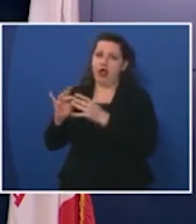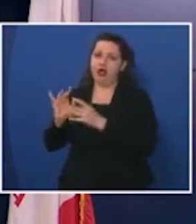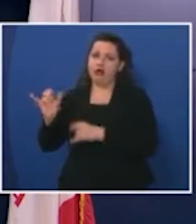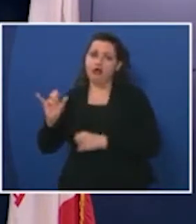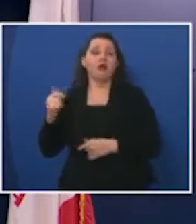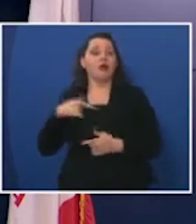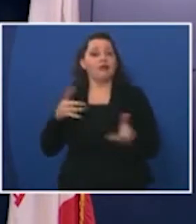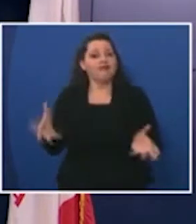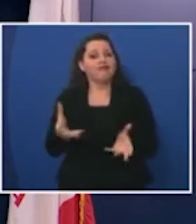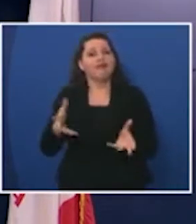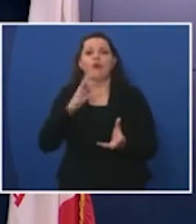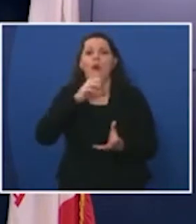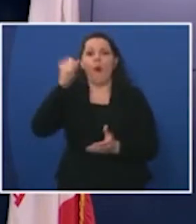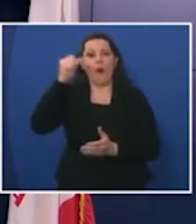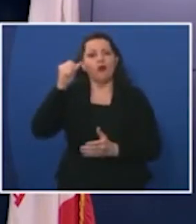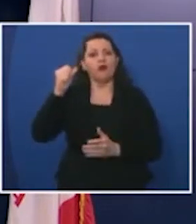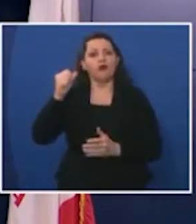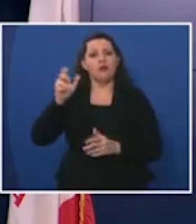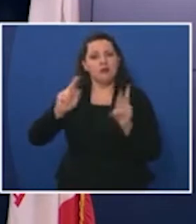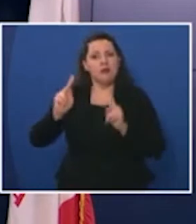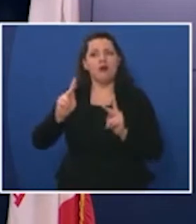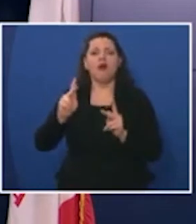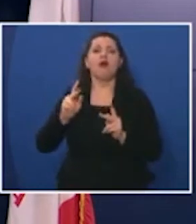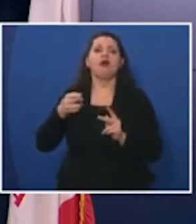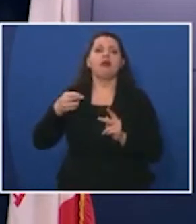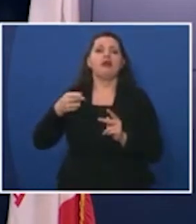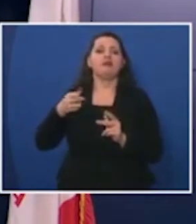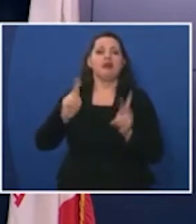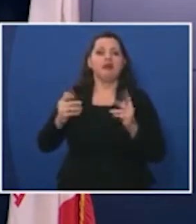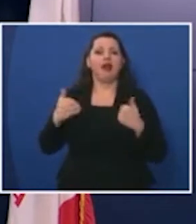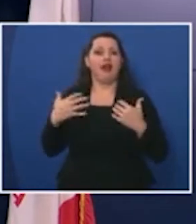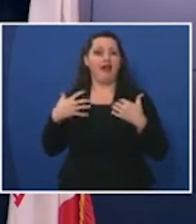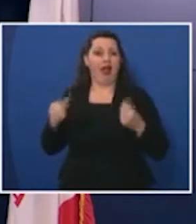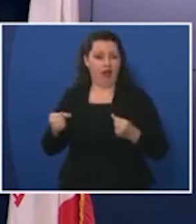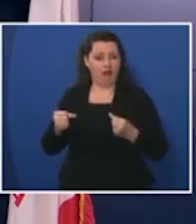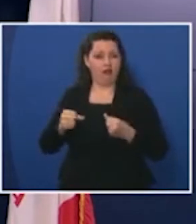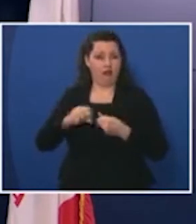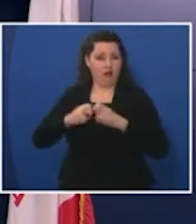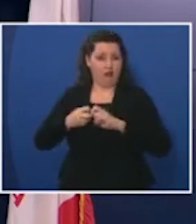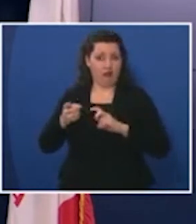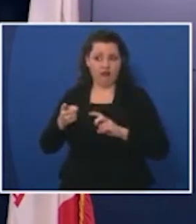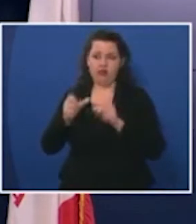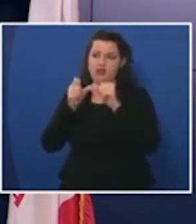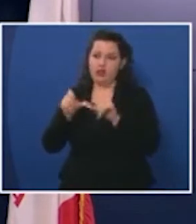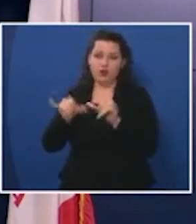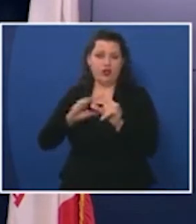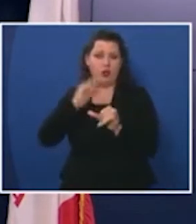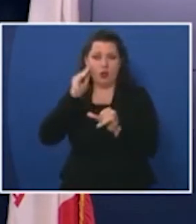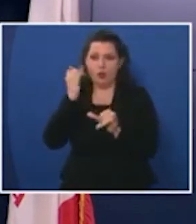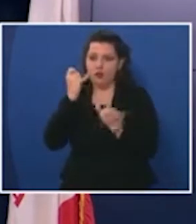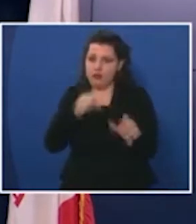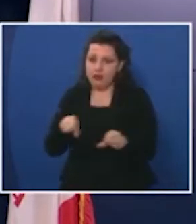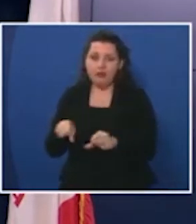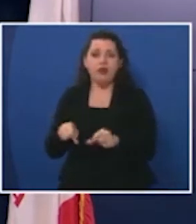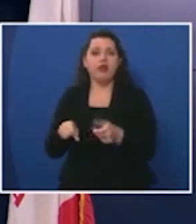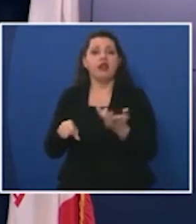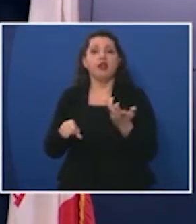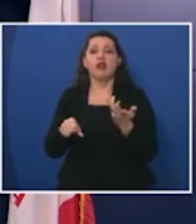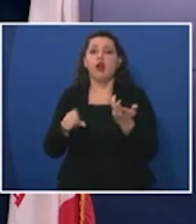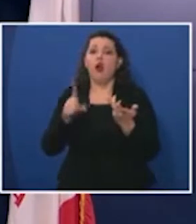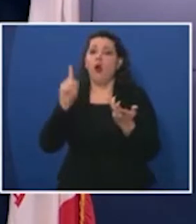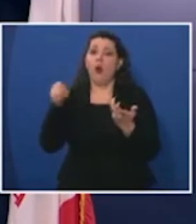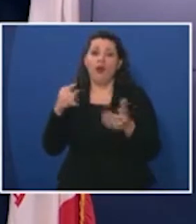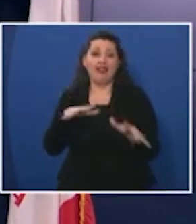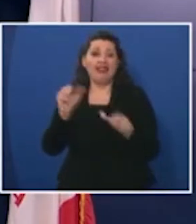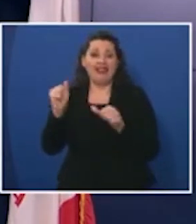urge older Iowans and those with chronic health conditions to continue to stay home as much as possible leave leave only for